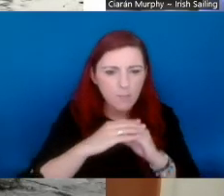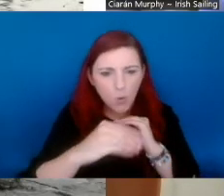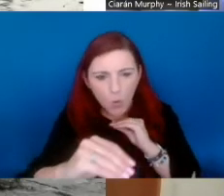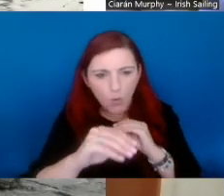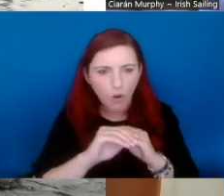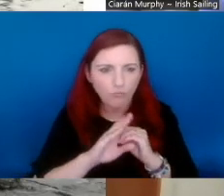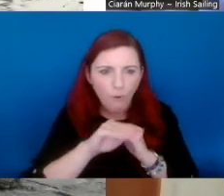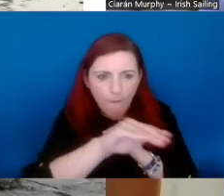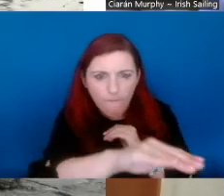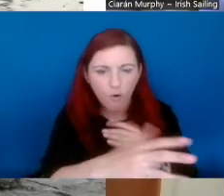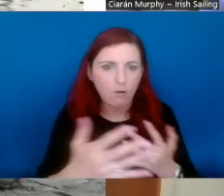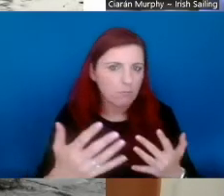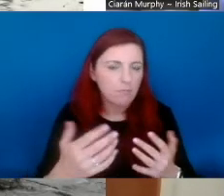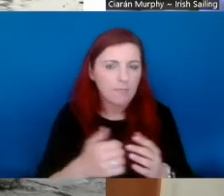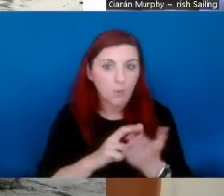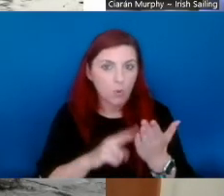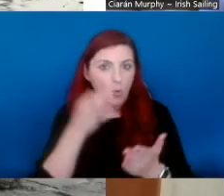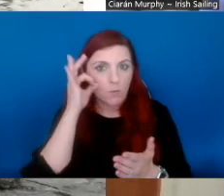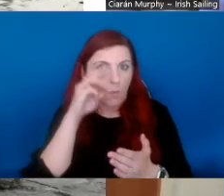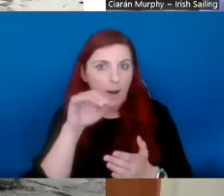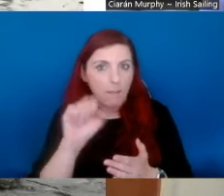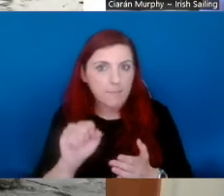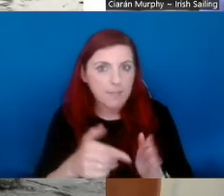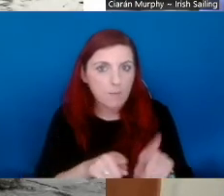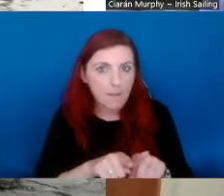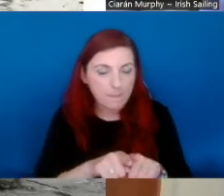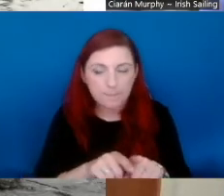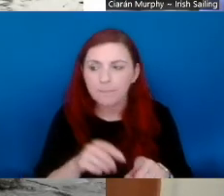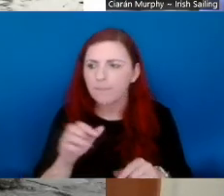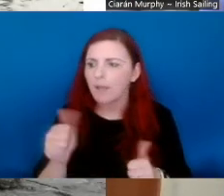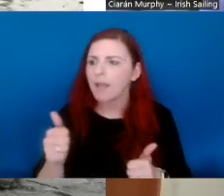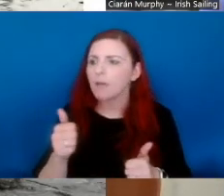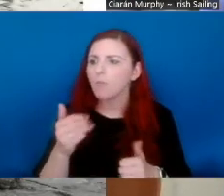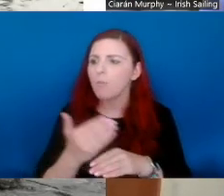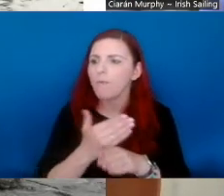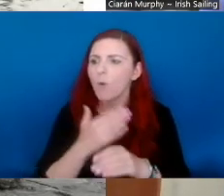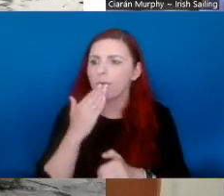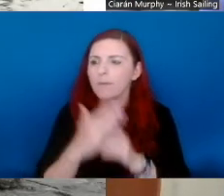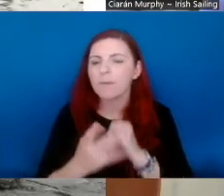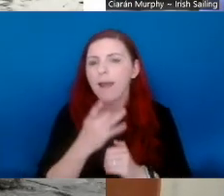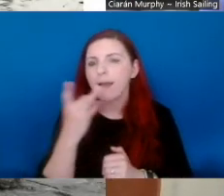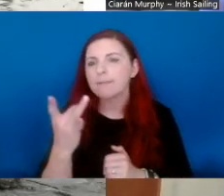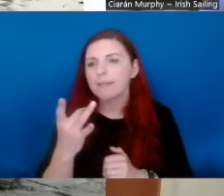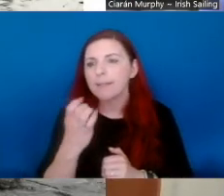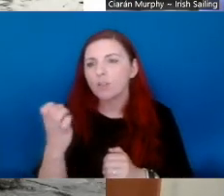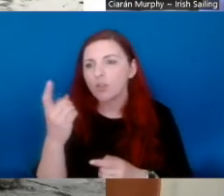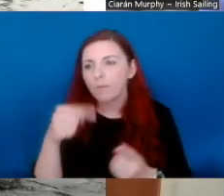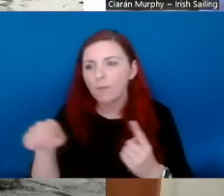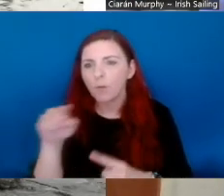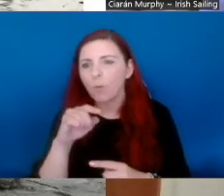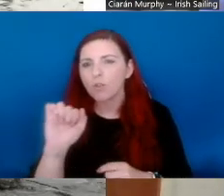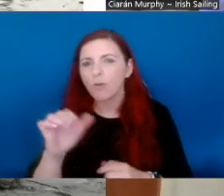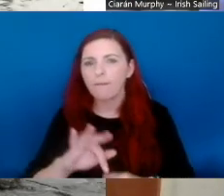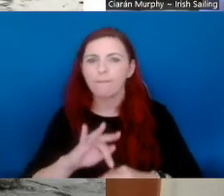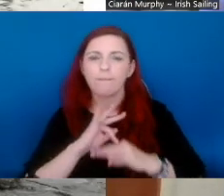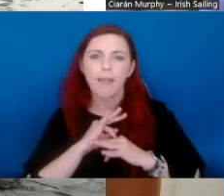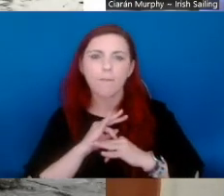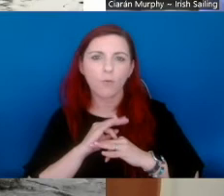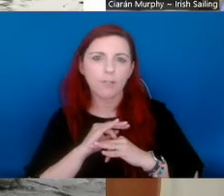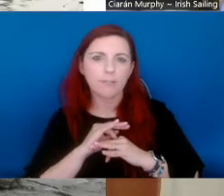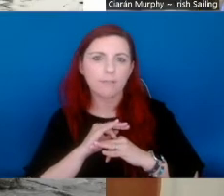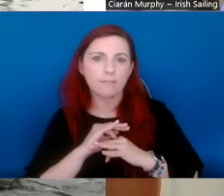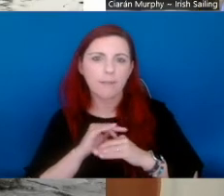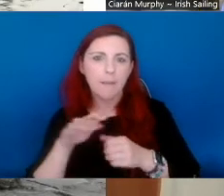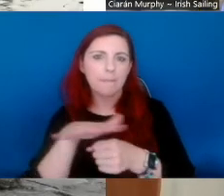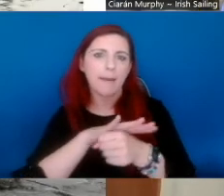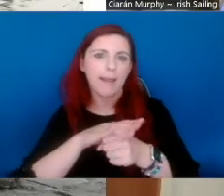maps, look at the trail location, and then you can see a photograph, a 360 degree photograph of the actual trail itself. So I'll give you an idea of what the terrain looks like in advance of going there.